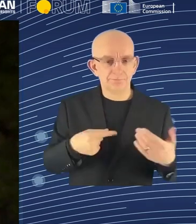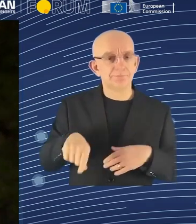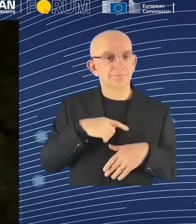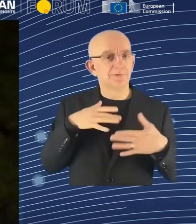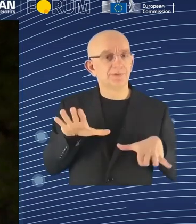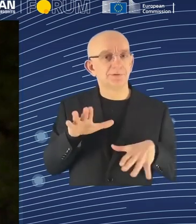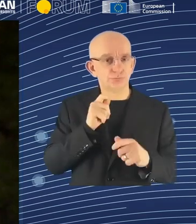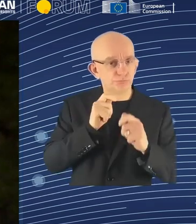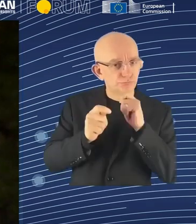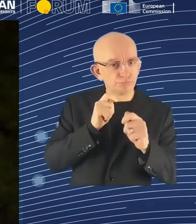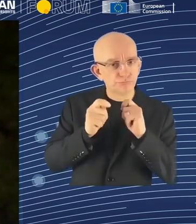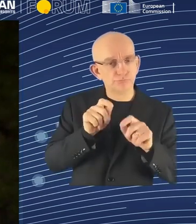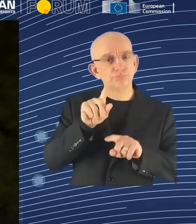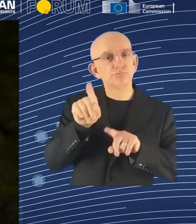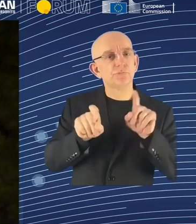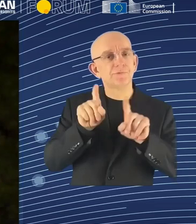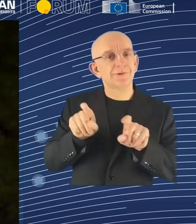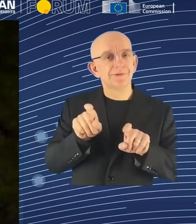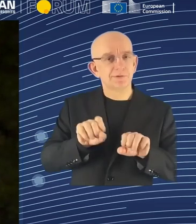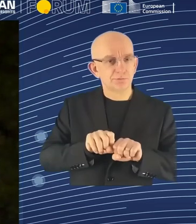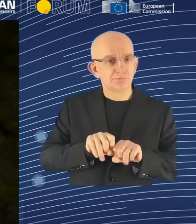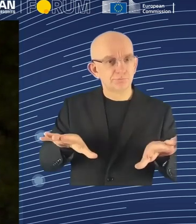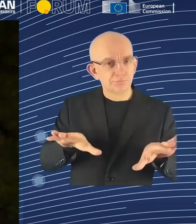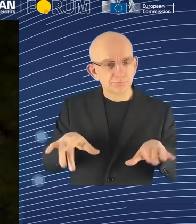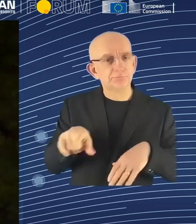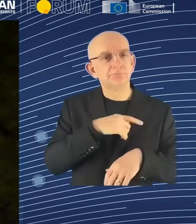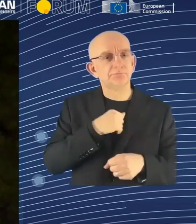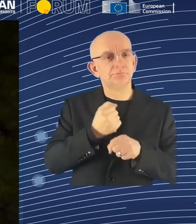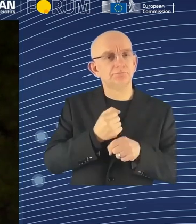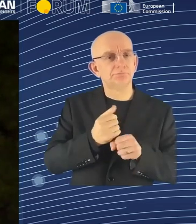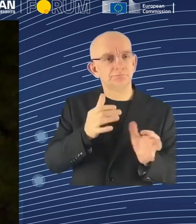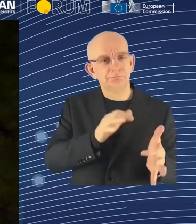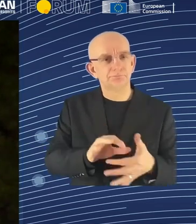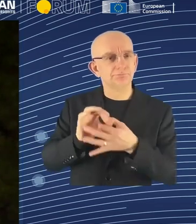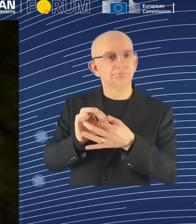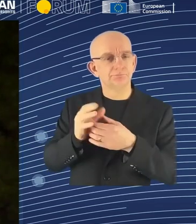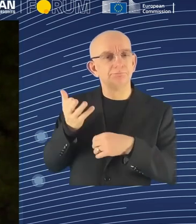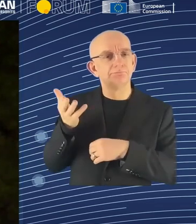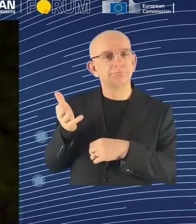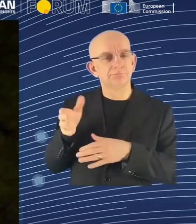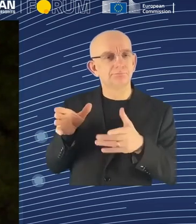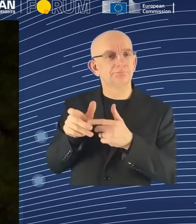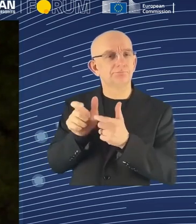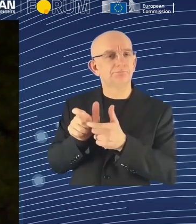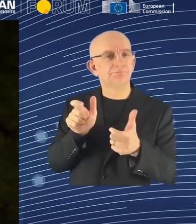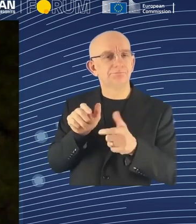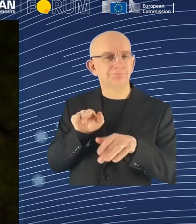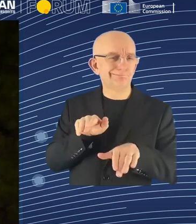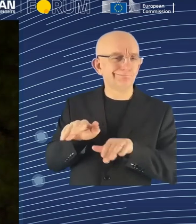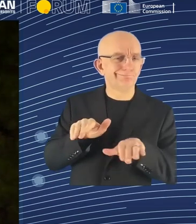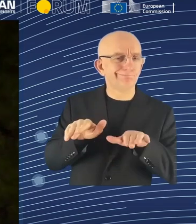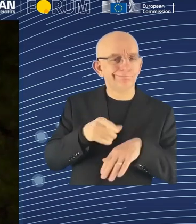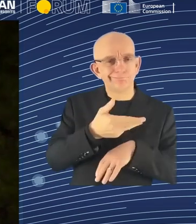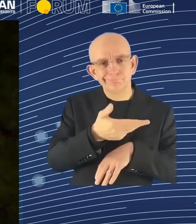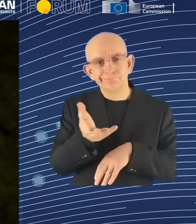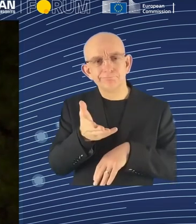500 and of 2,300 executives. And we found